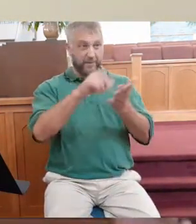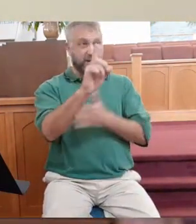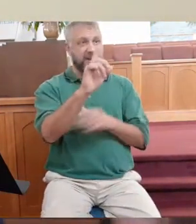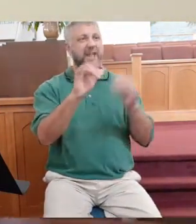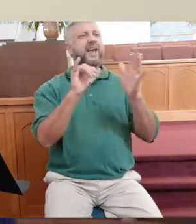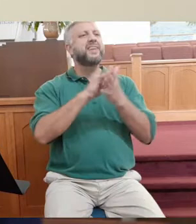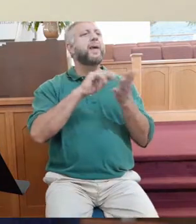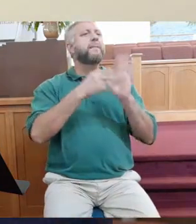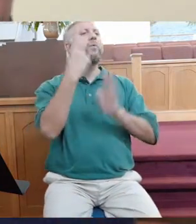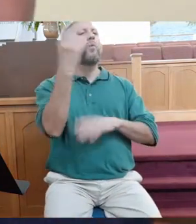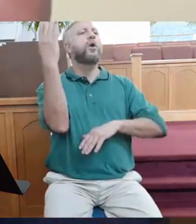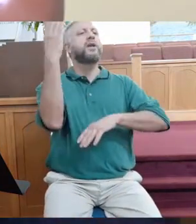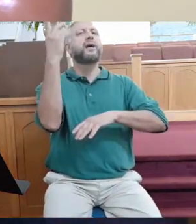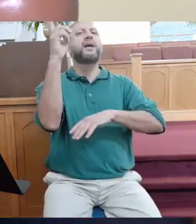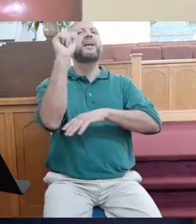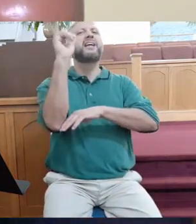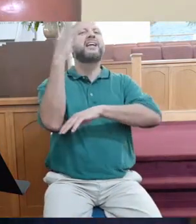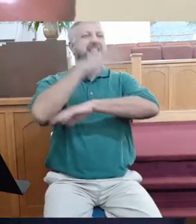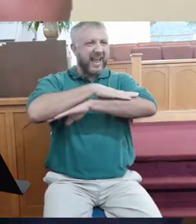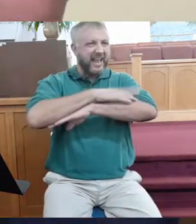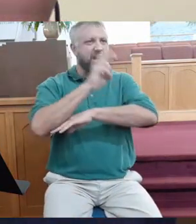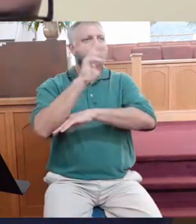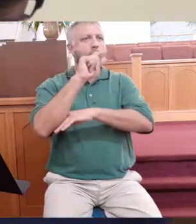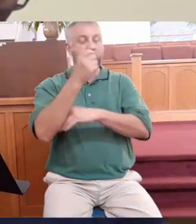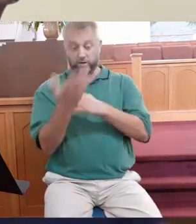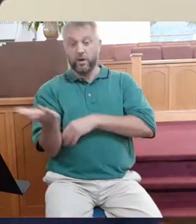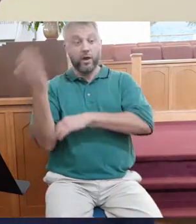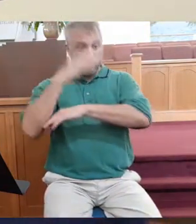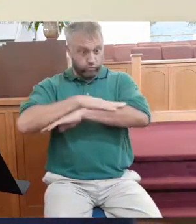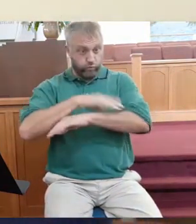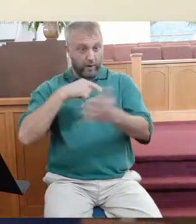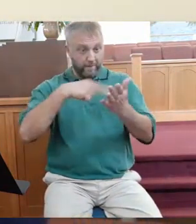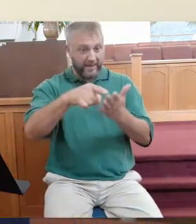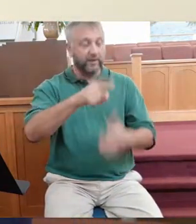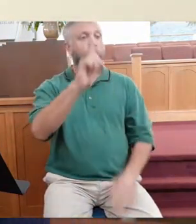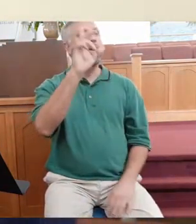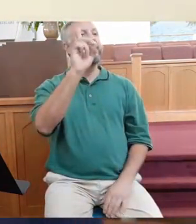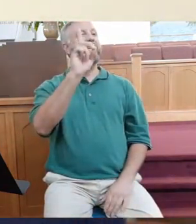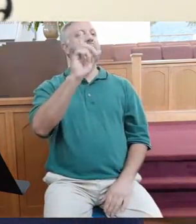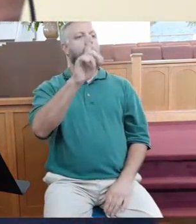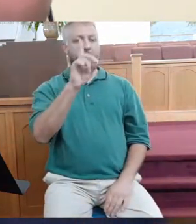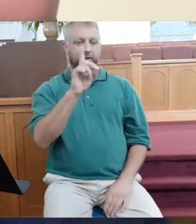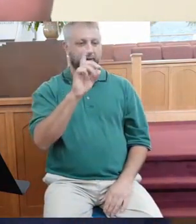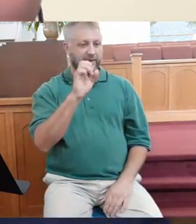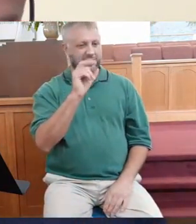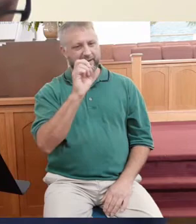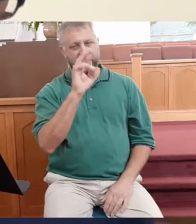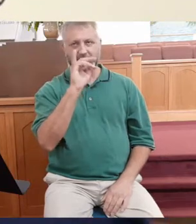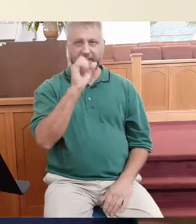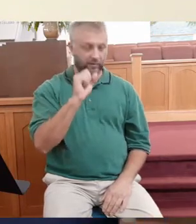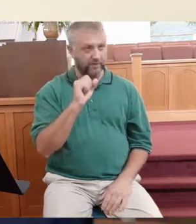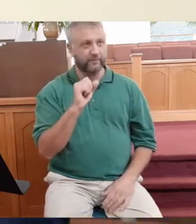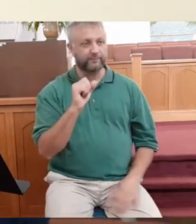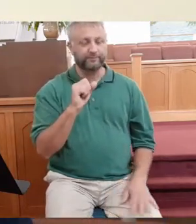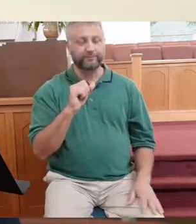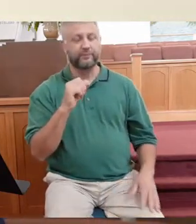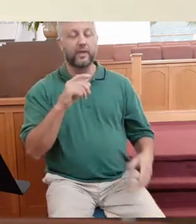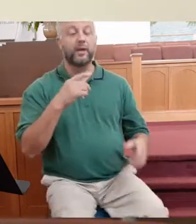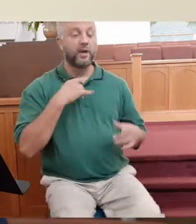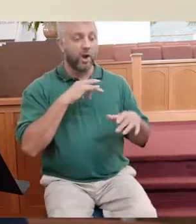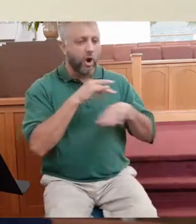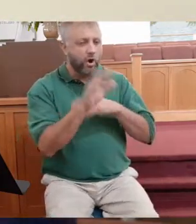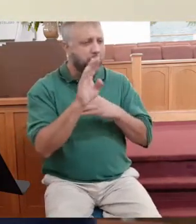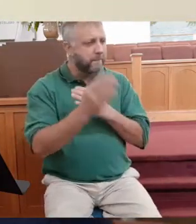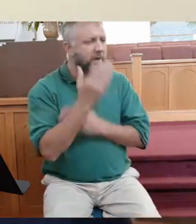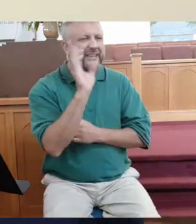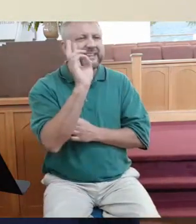day's wage in their culture, okay? Now, when he had agreed with the laborers for a denarius, he sent them into his vineyard. So he went early in the